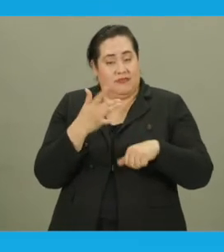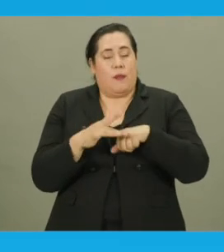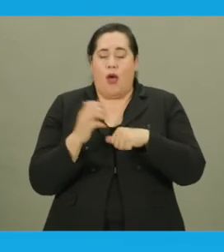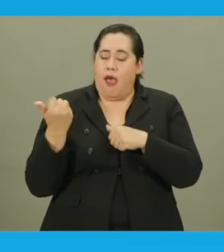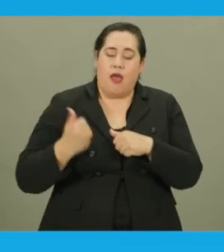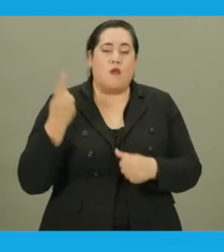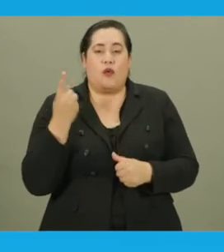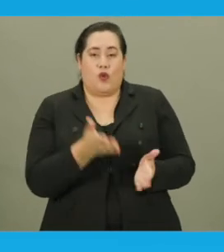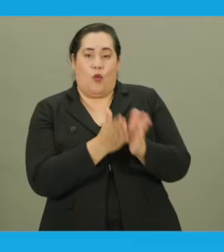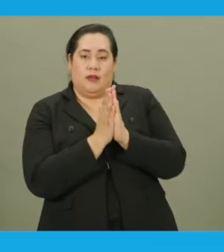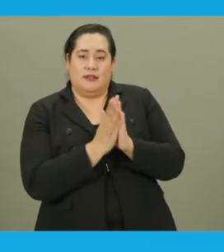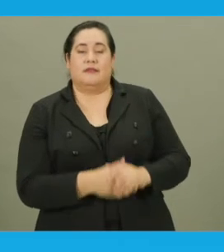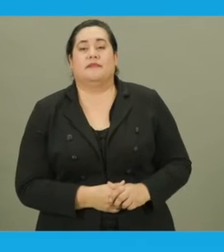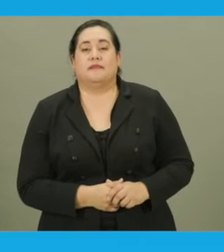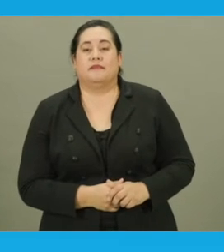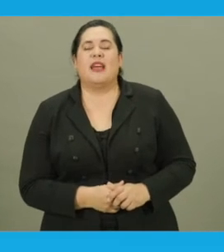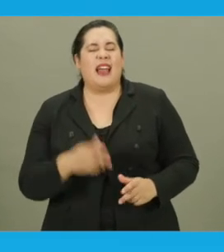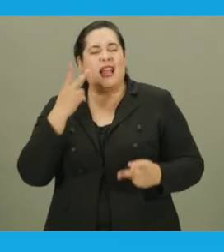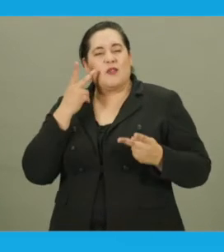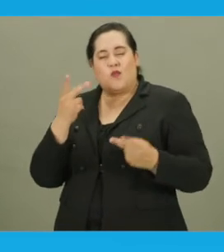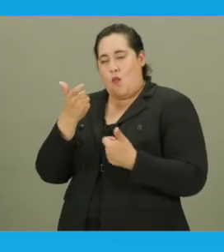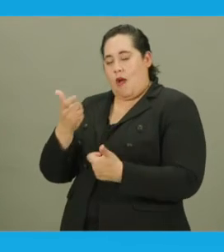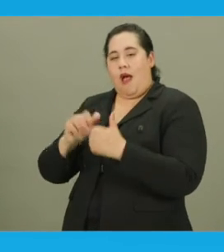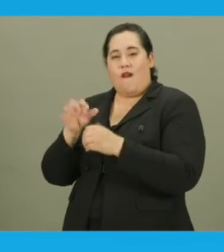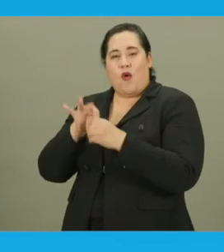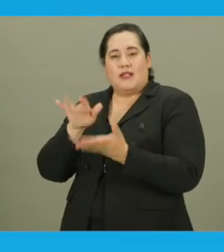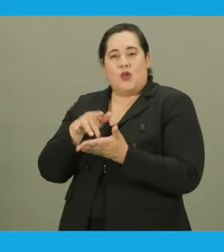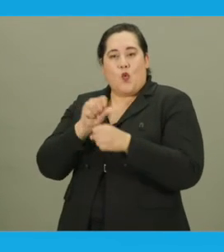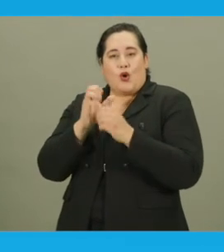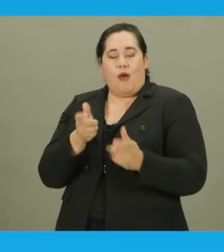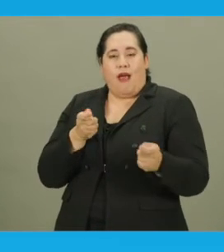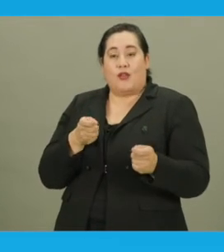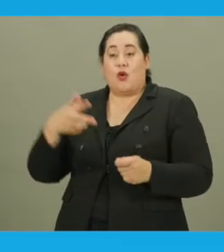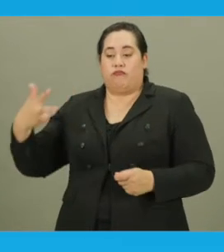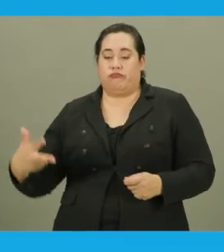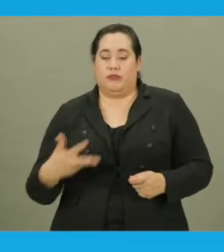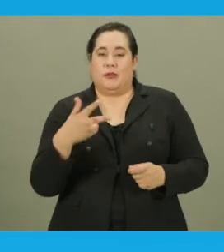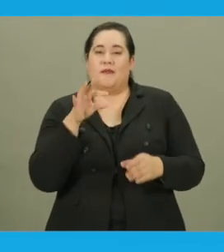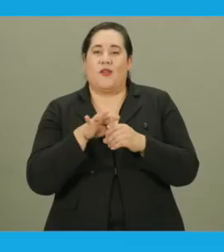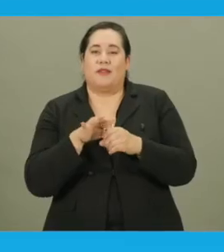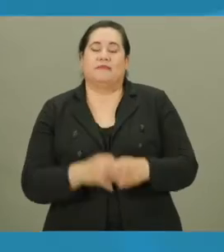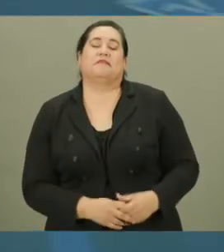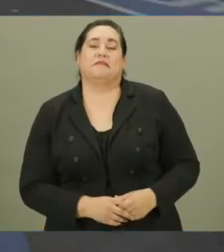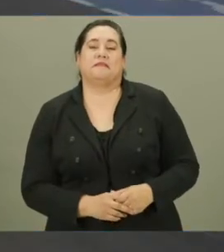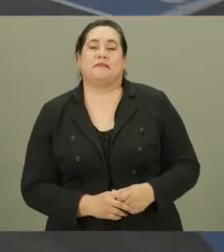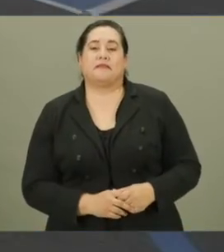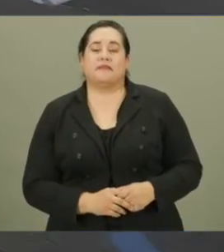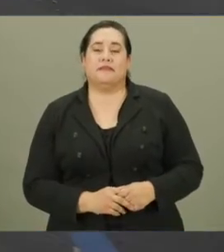it is available to anyone who requests it. Let's watch how our vote center worker handles curbside voting.